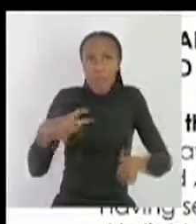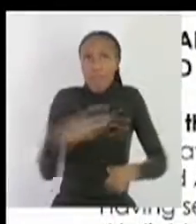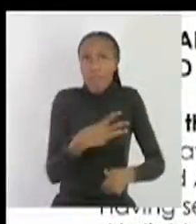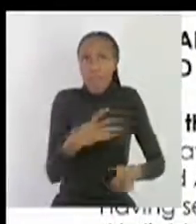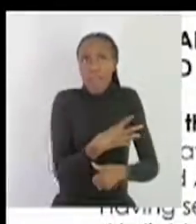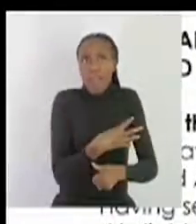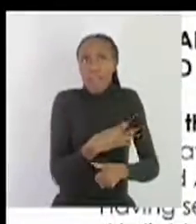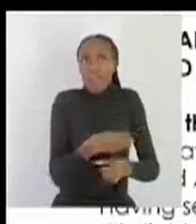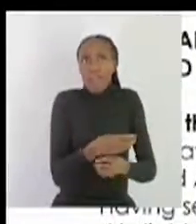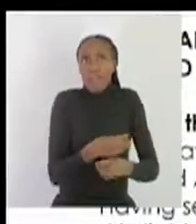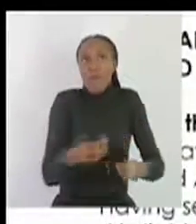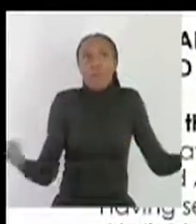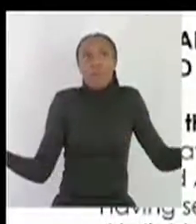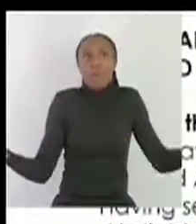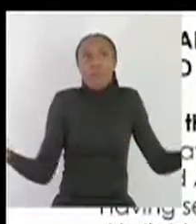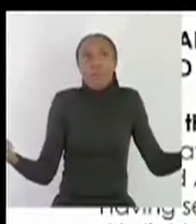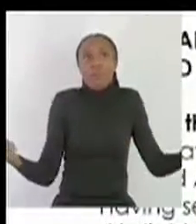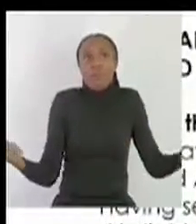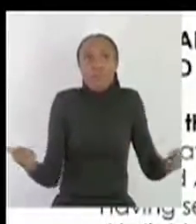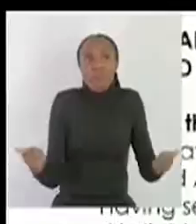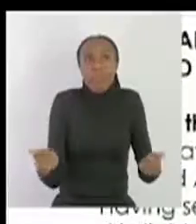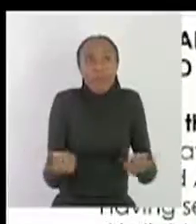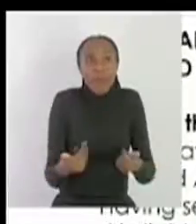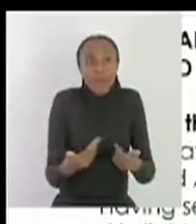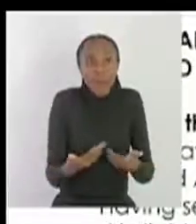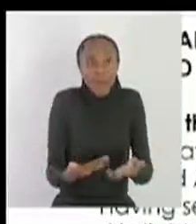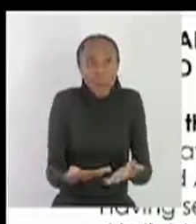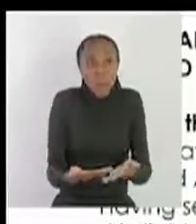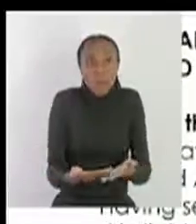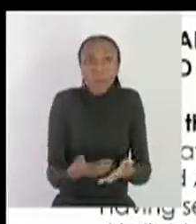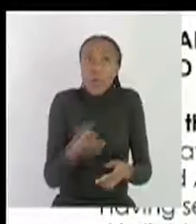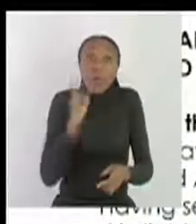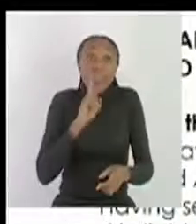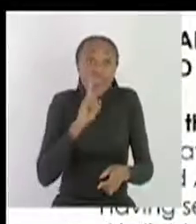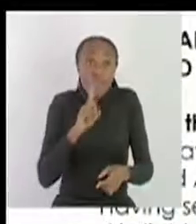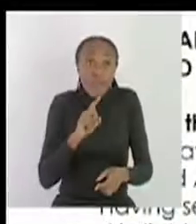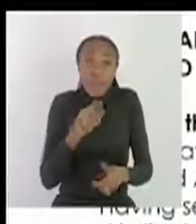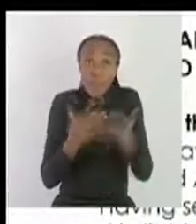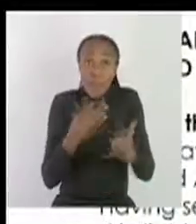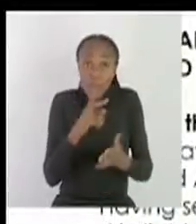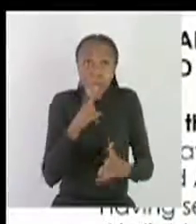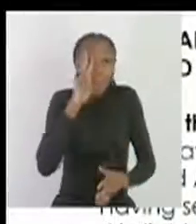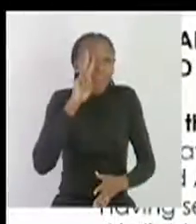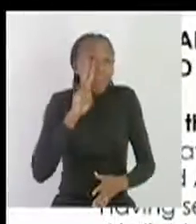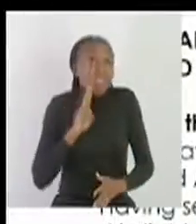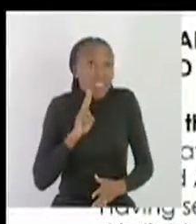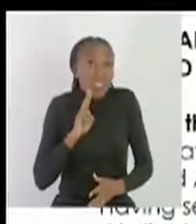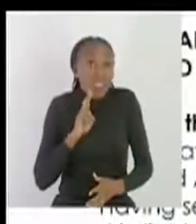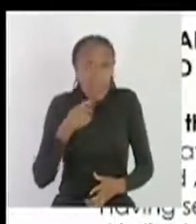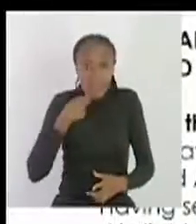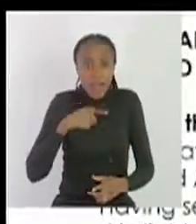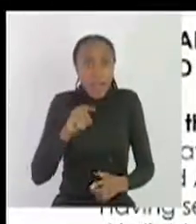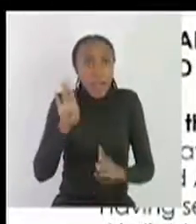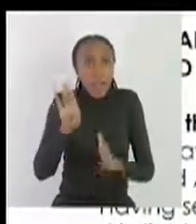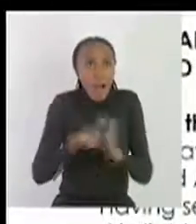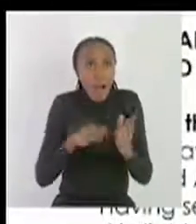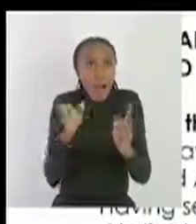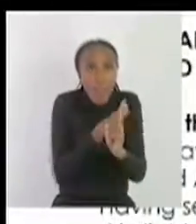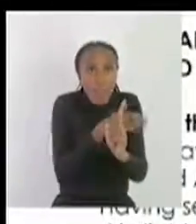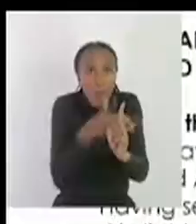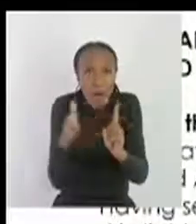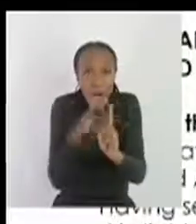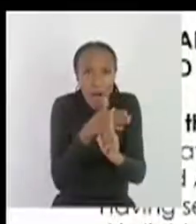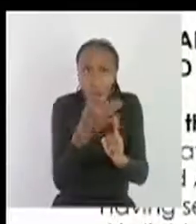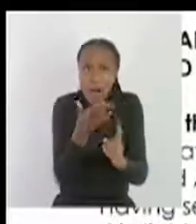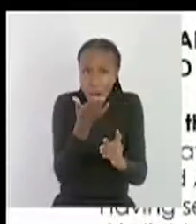which is given to us so if someone happen to come to you as a virgin and then the and then the person tells you that since you're a